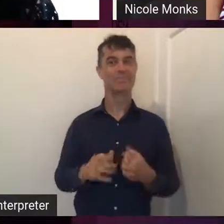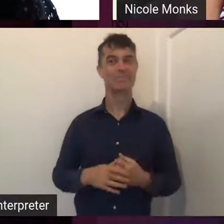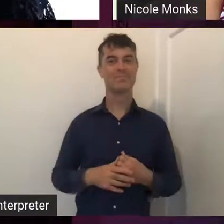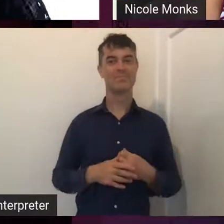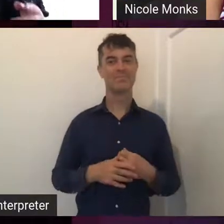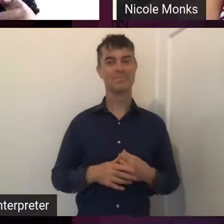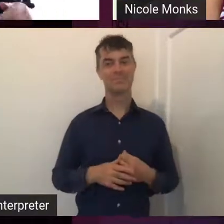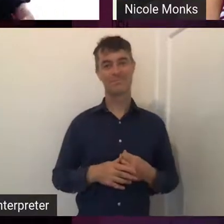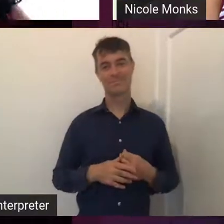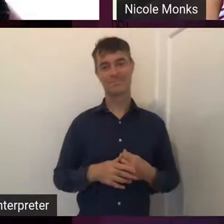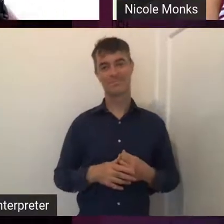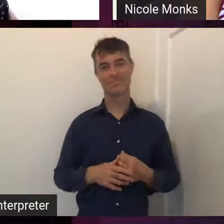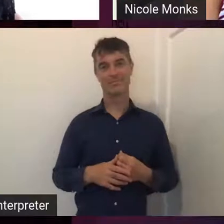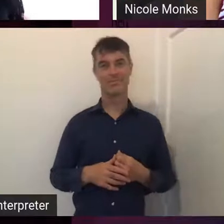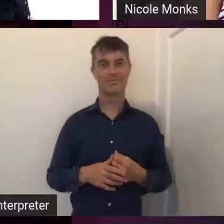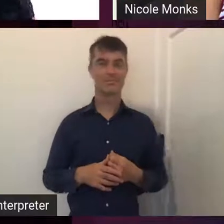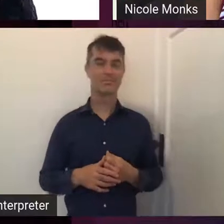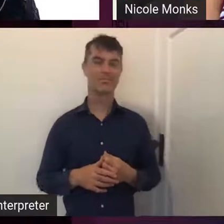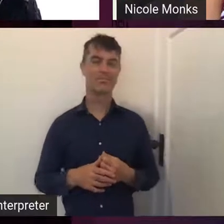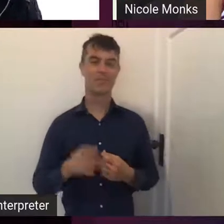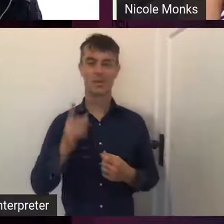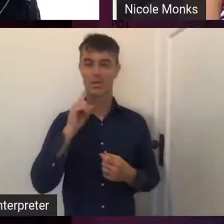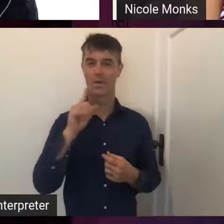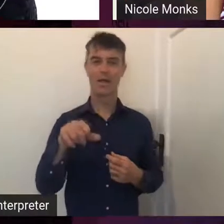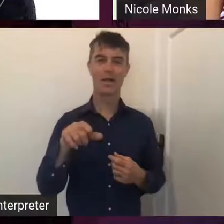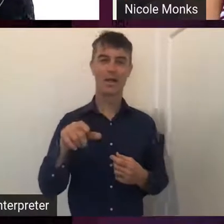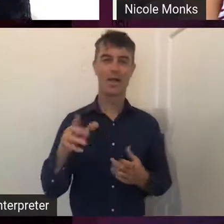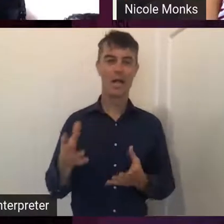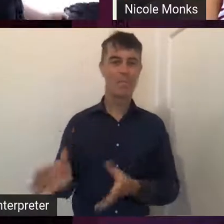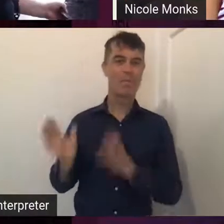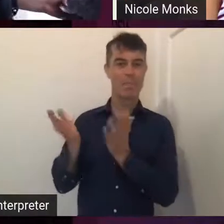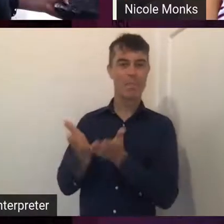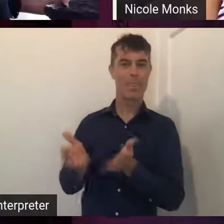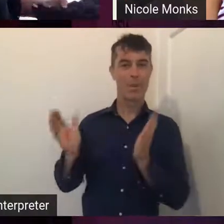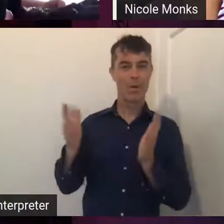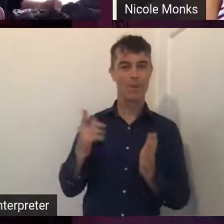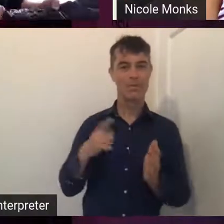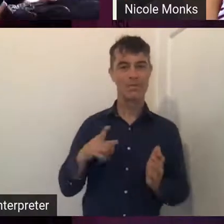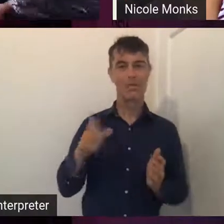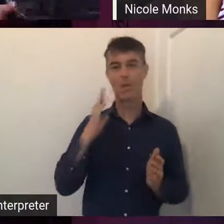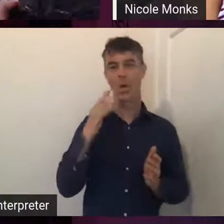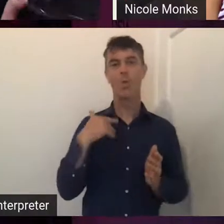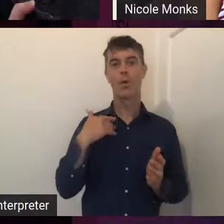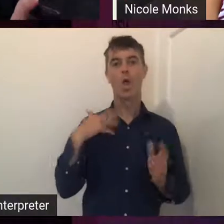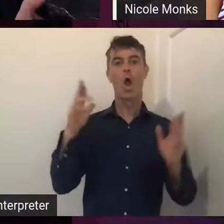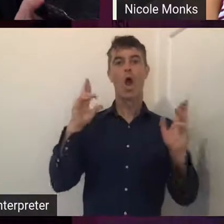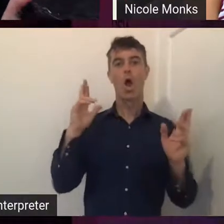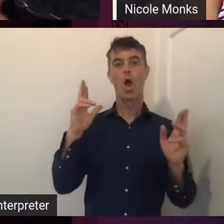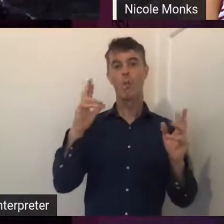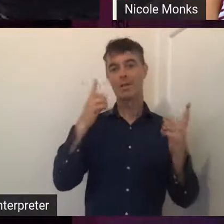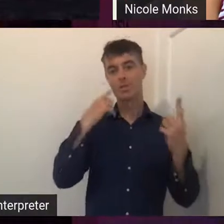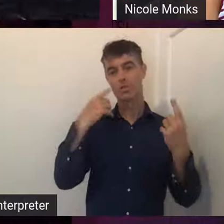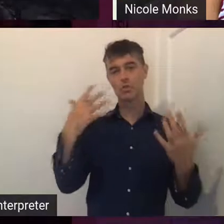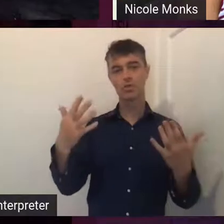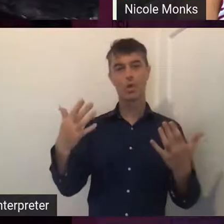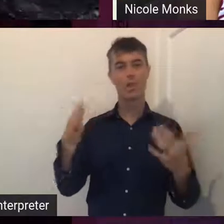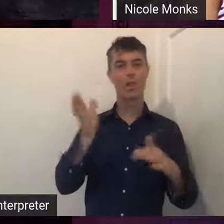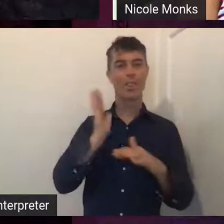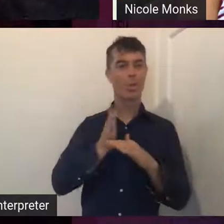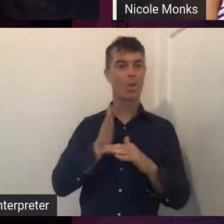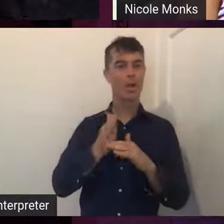I know. And I'll just, I'll pick up the bowl because I've got, because when we were hoping to show the work,